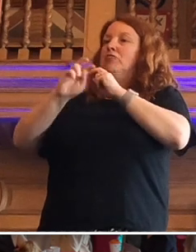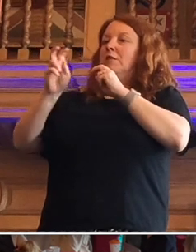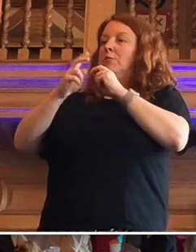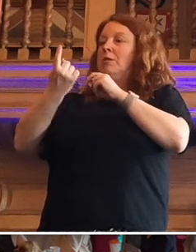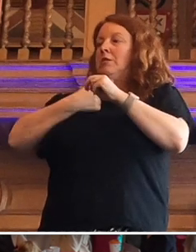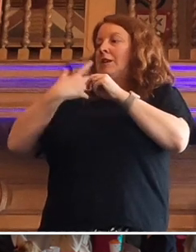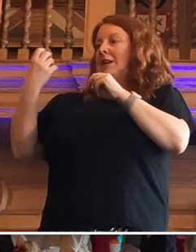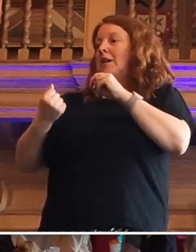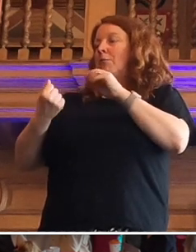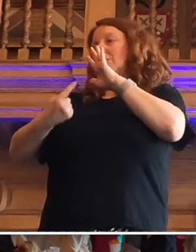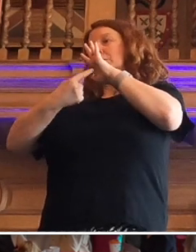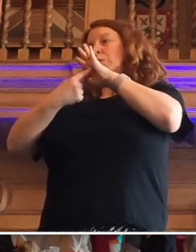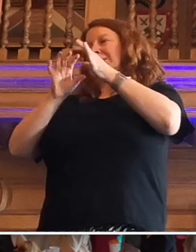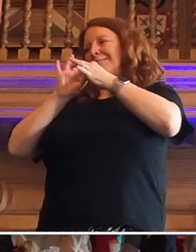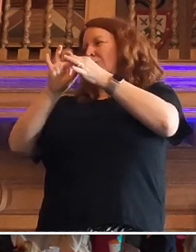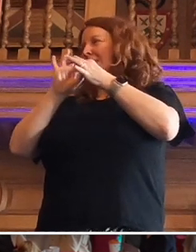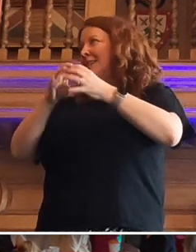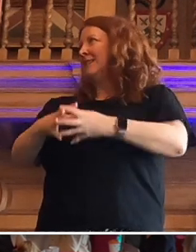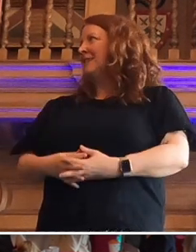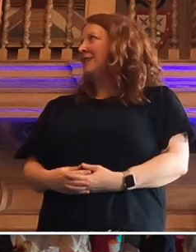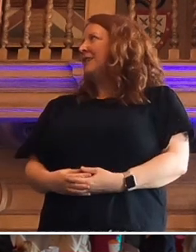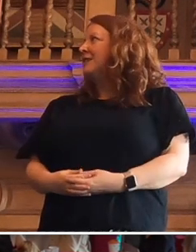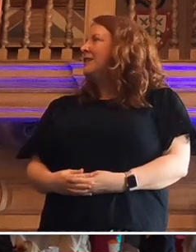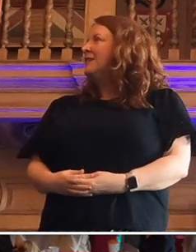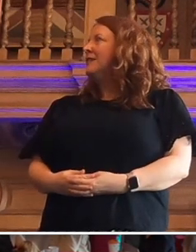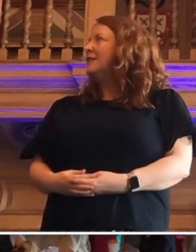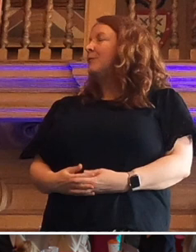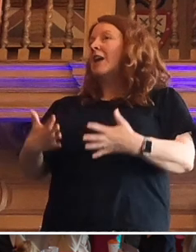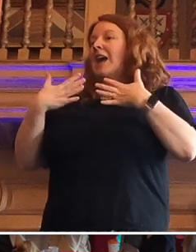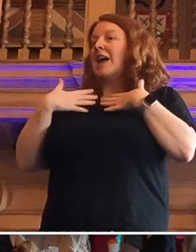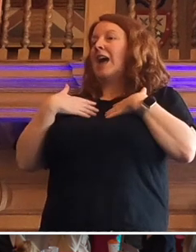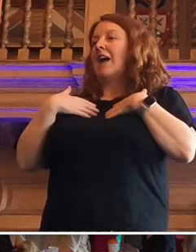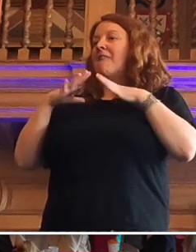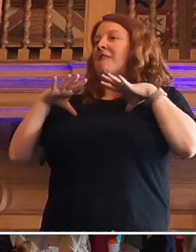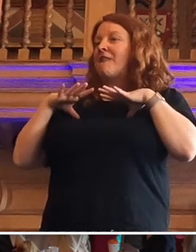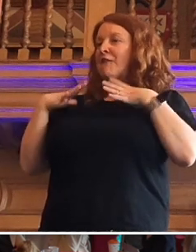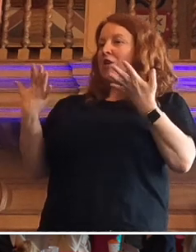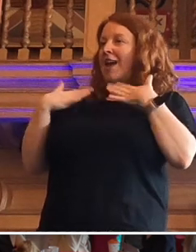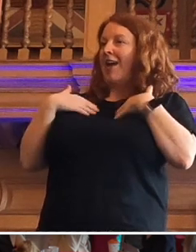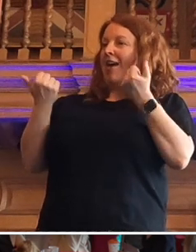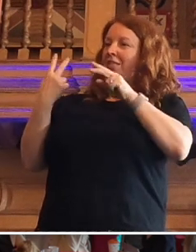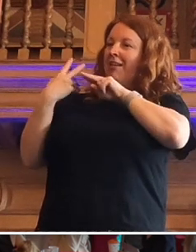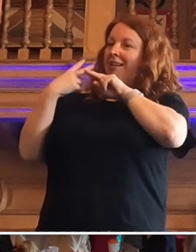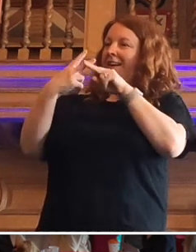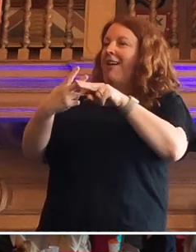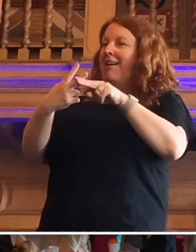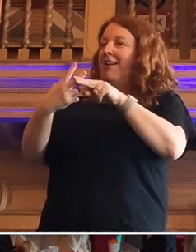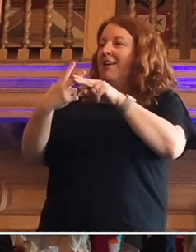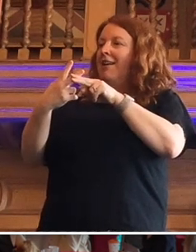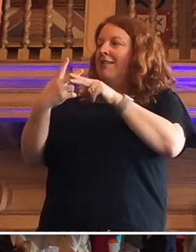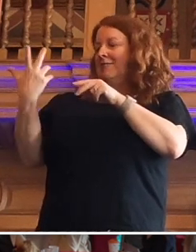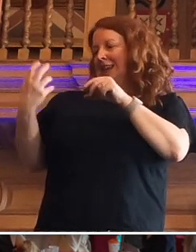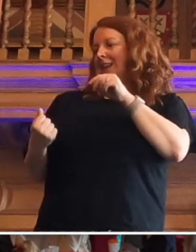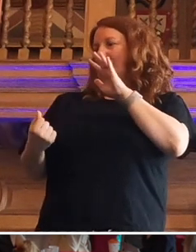matters less. If you've got healthcare free at the point of use, individual income